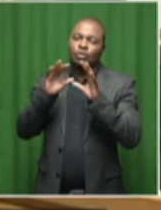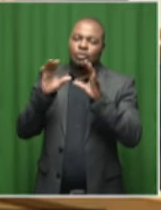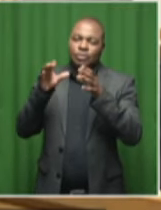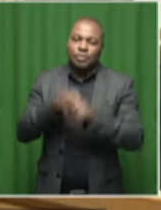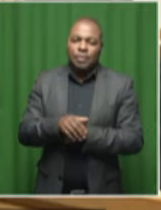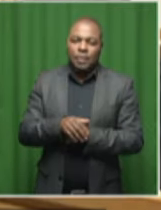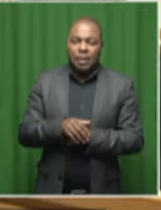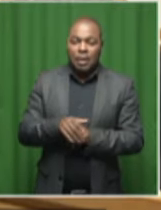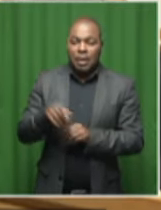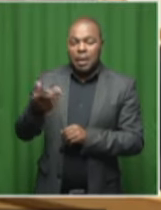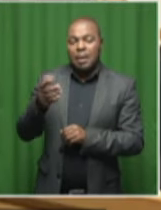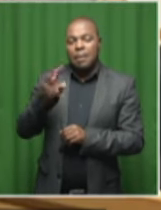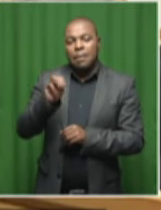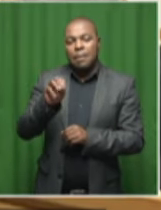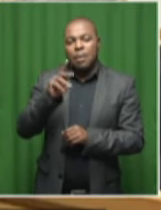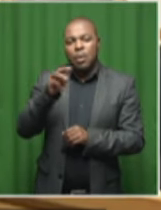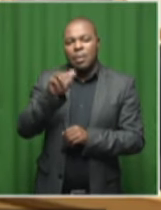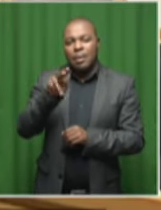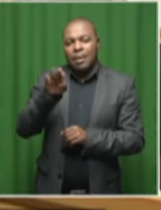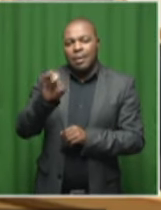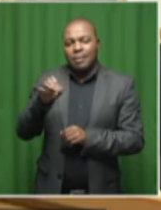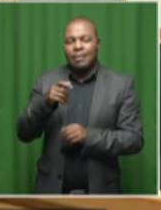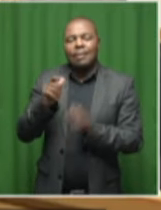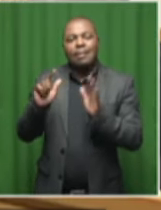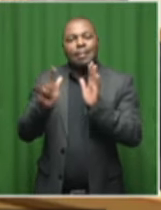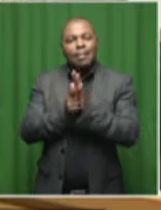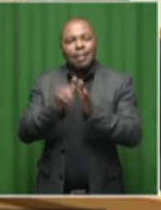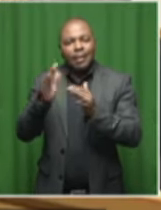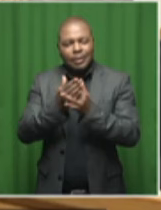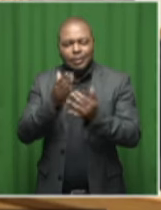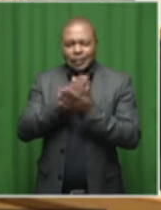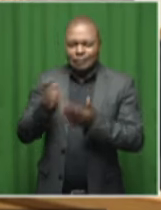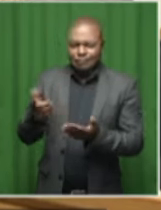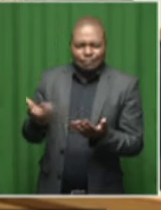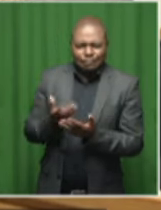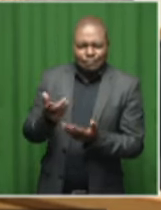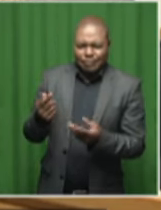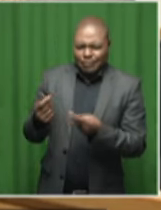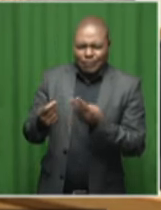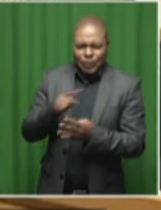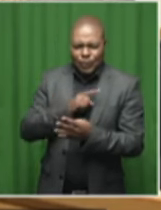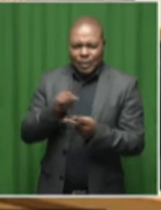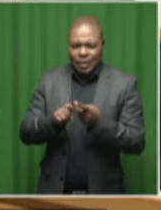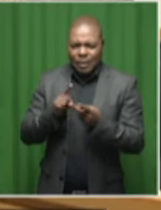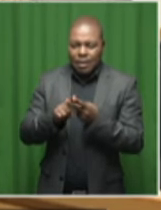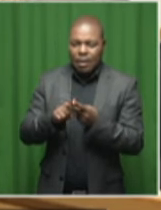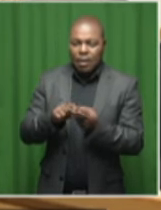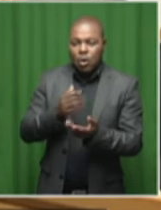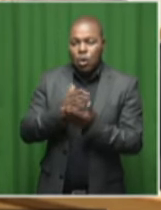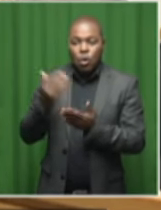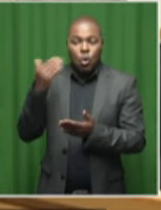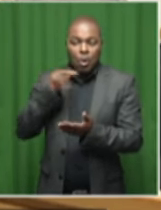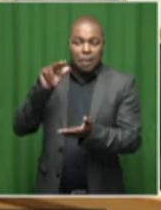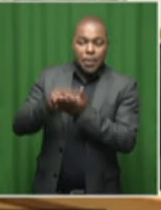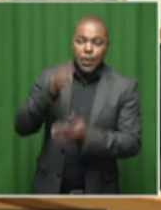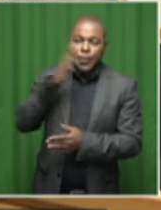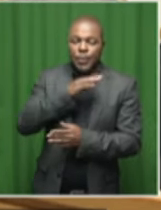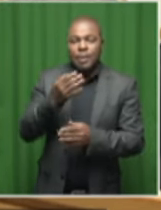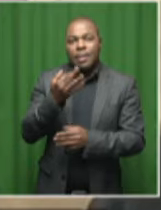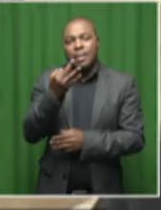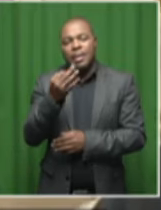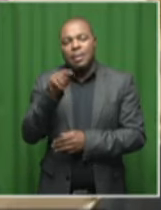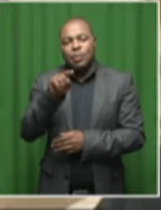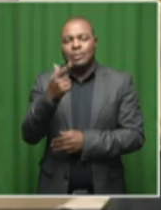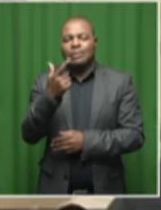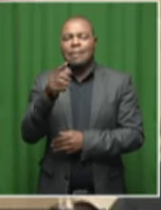Mkwebane's legal cases are also being questioned, as well as the unapproved cost of 3.7